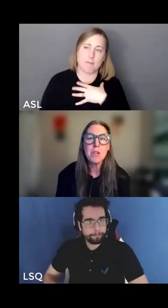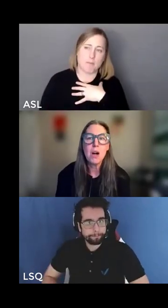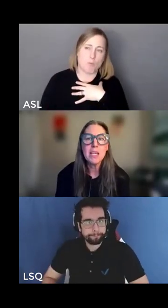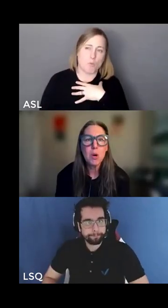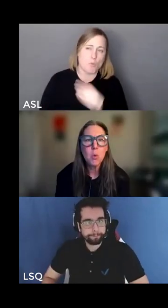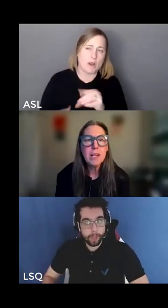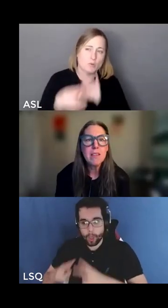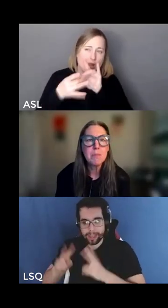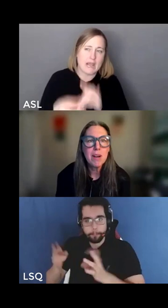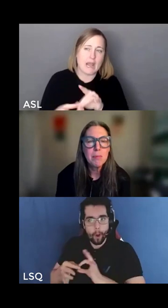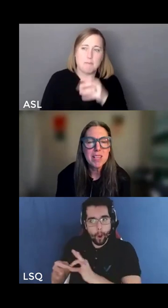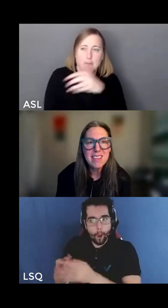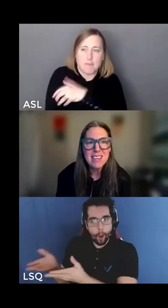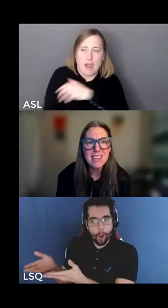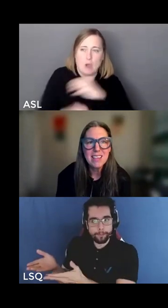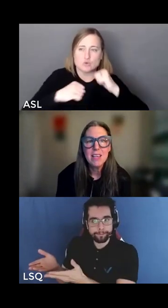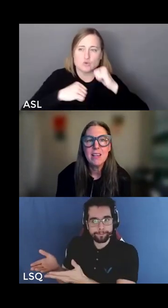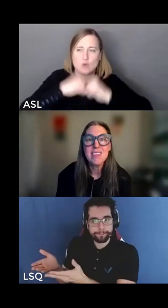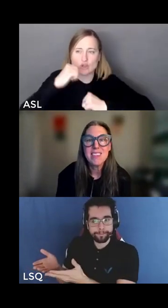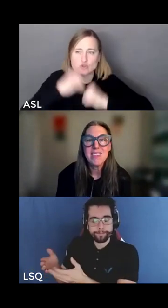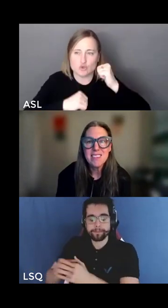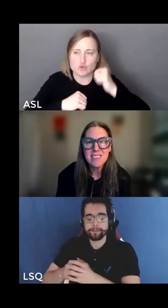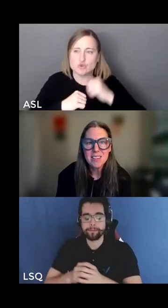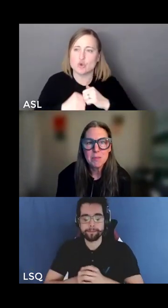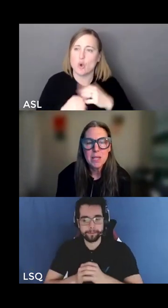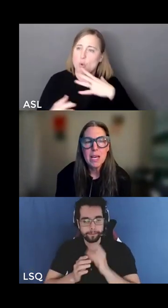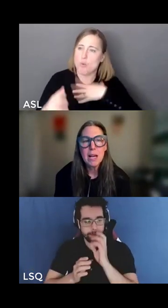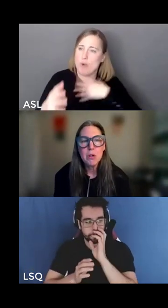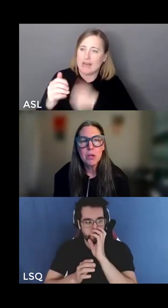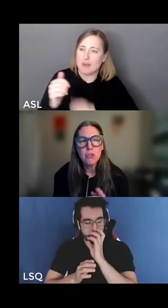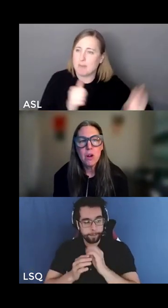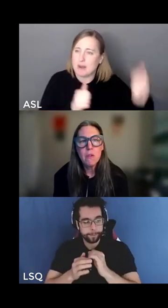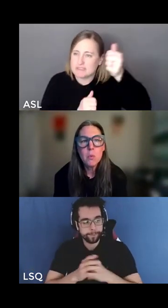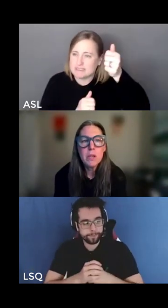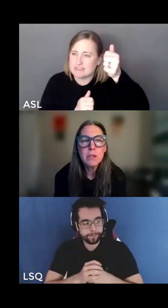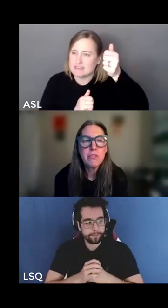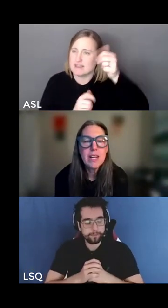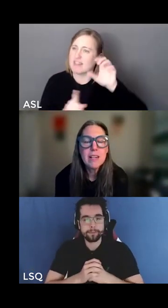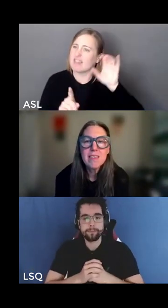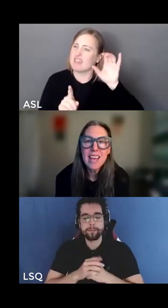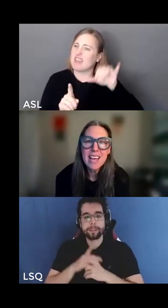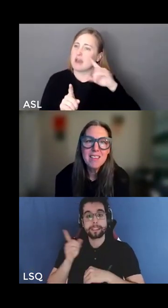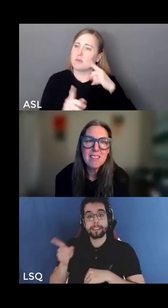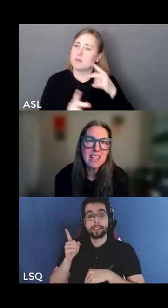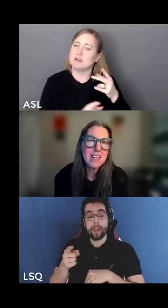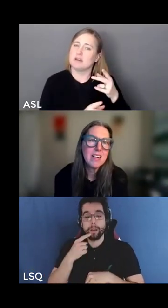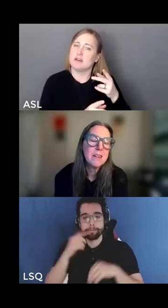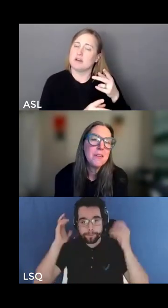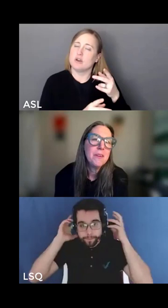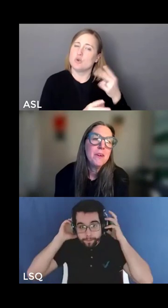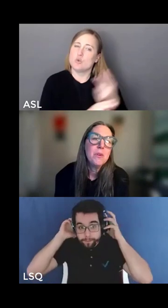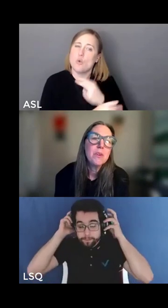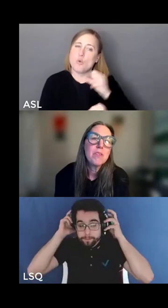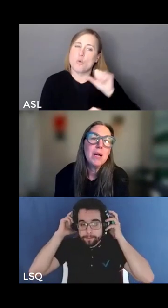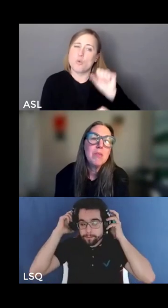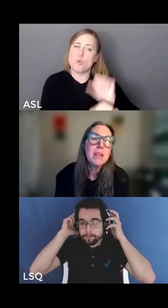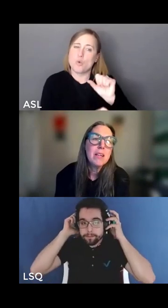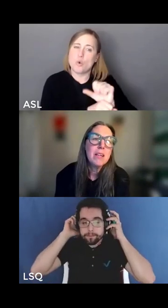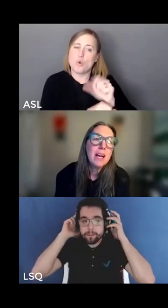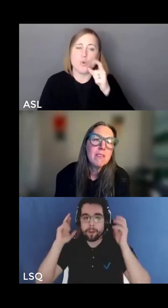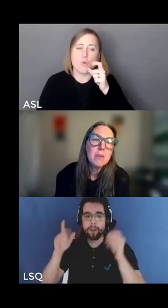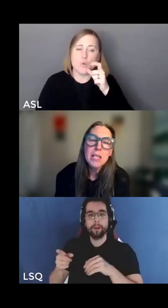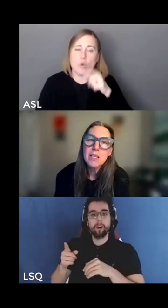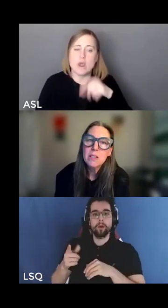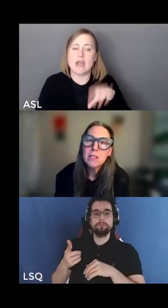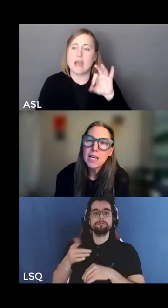when i'm talking about white supremacy the system and i'm going to draw on the work of francis and who describes